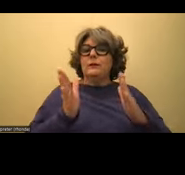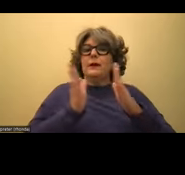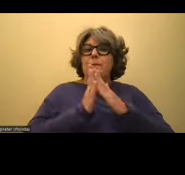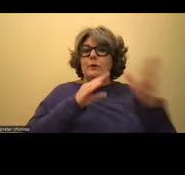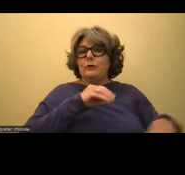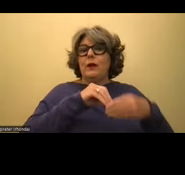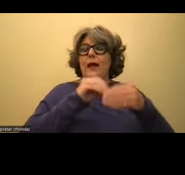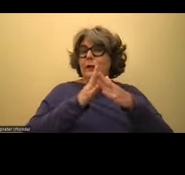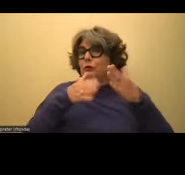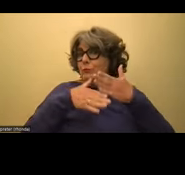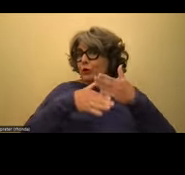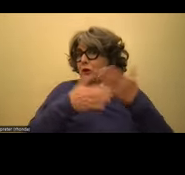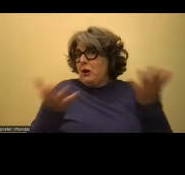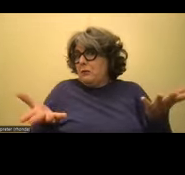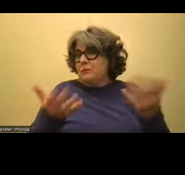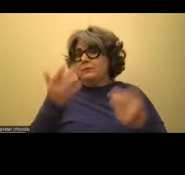Bookshare?